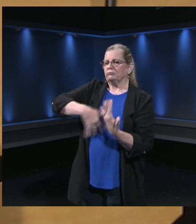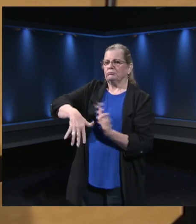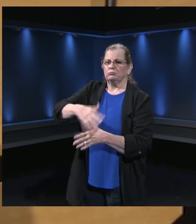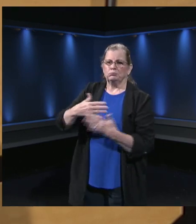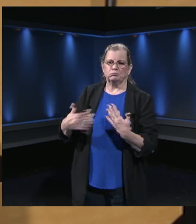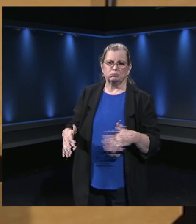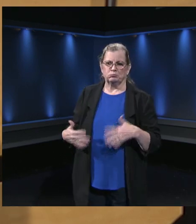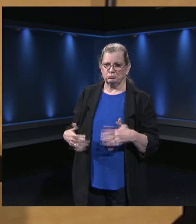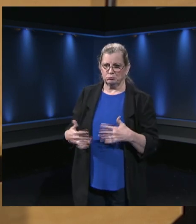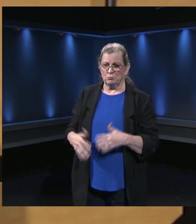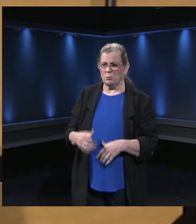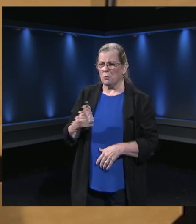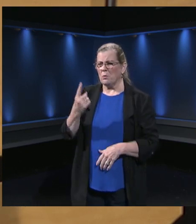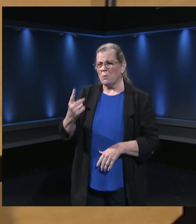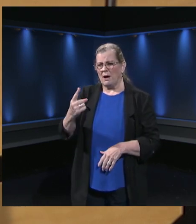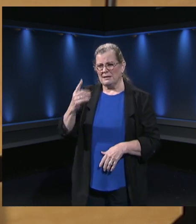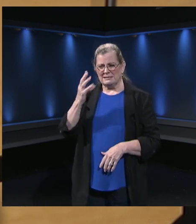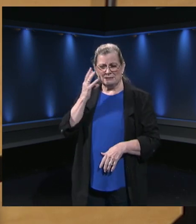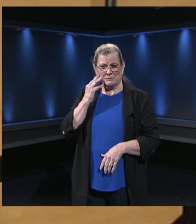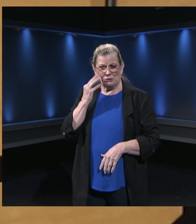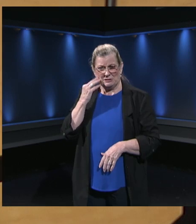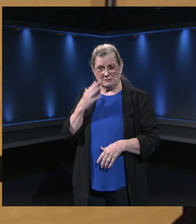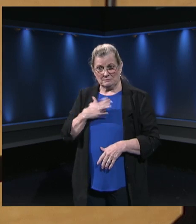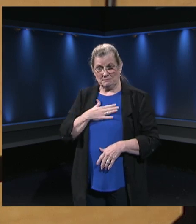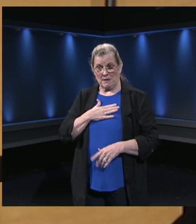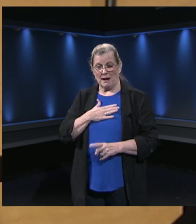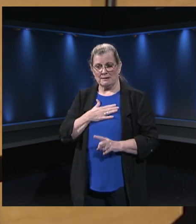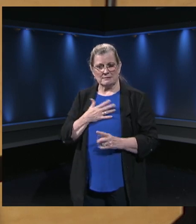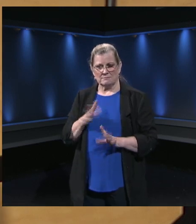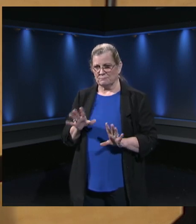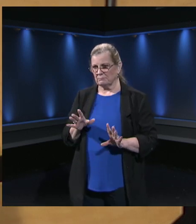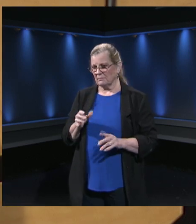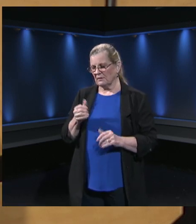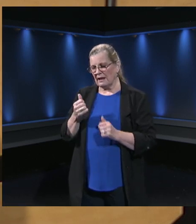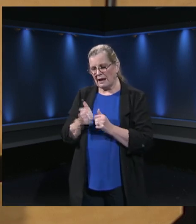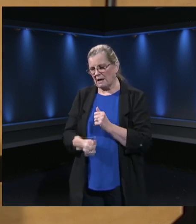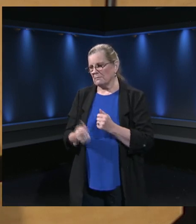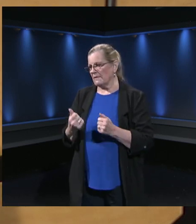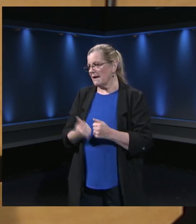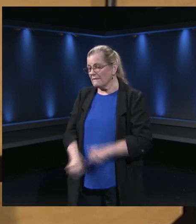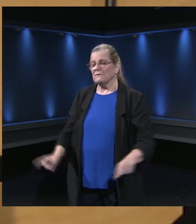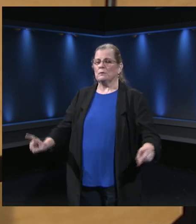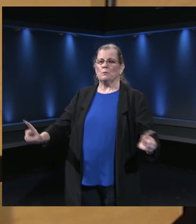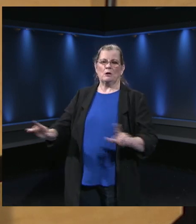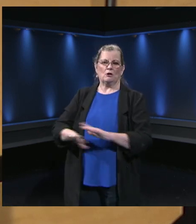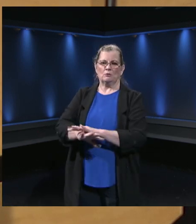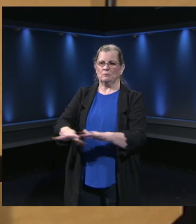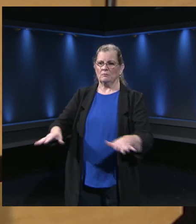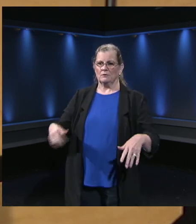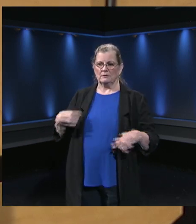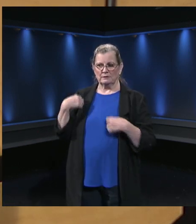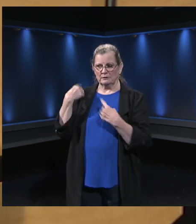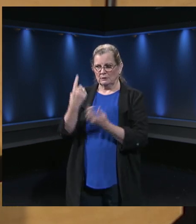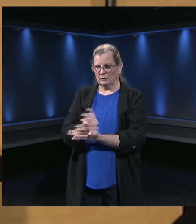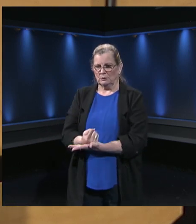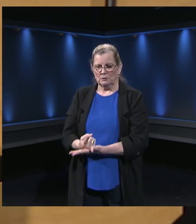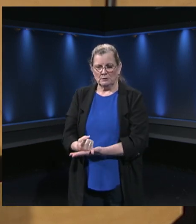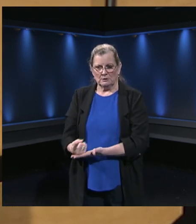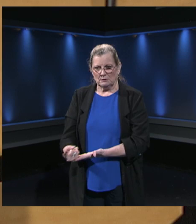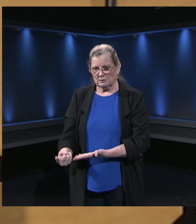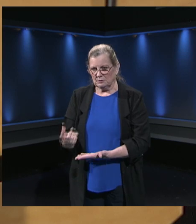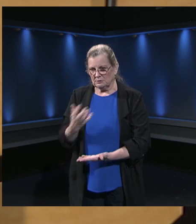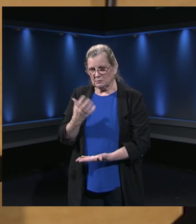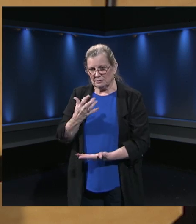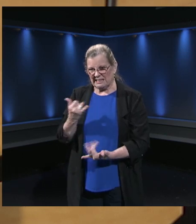one experience, but this is happening everywhere. This is a big week this week. We're leading up to September 8th. So we're really making a targeted